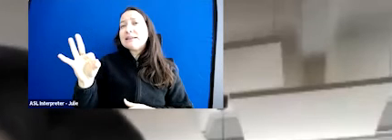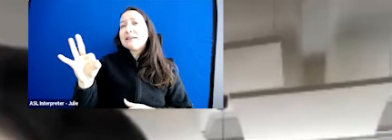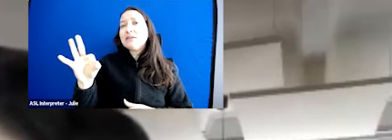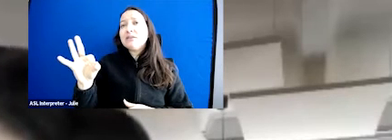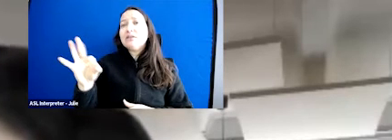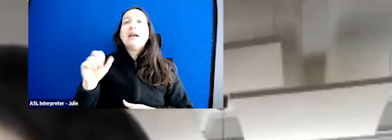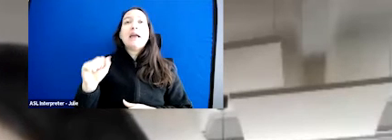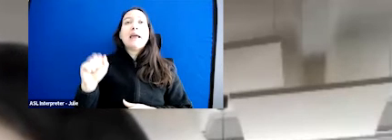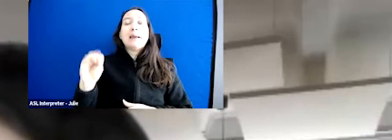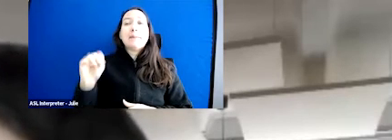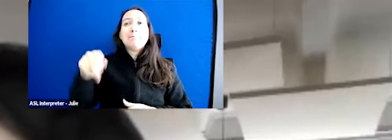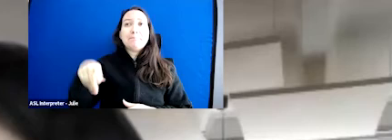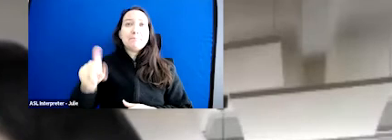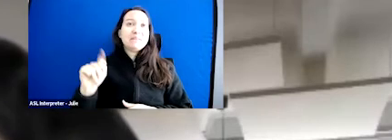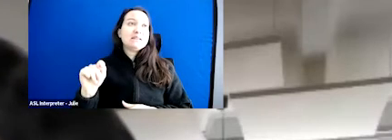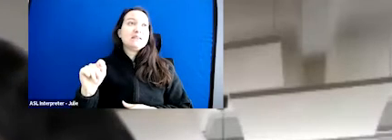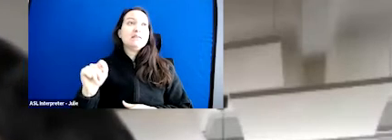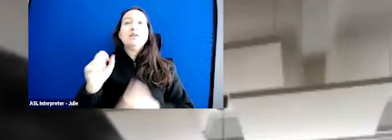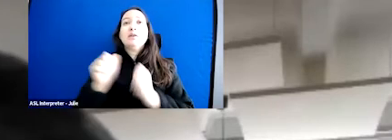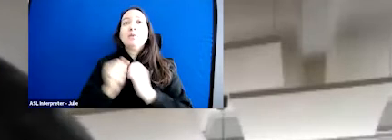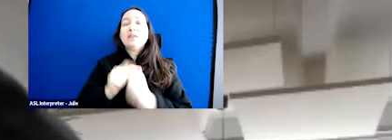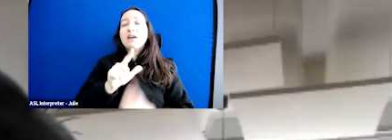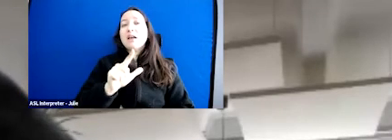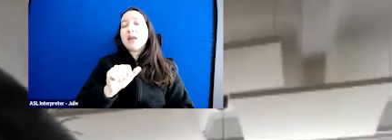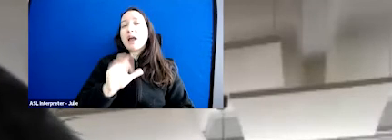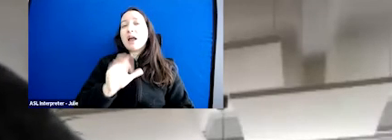held with AMPD at the La Casa de Cultural.